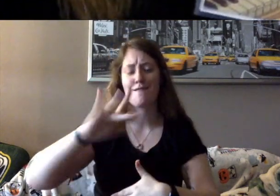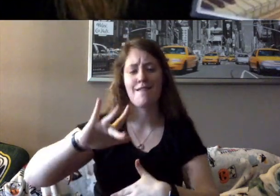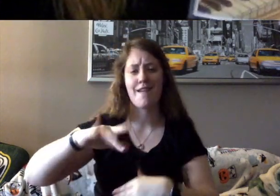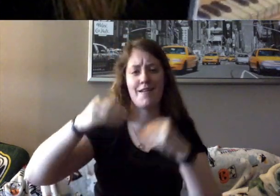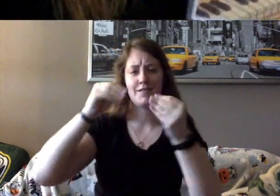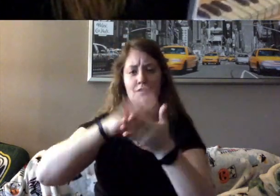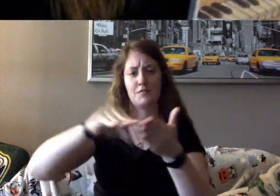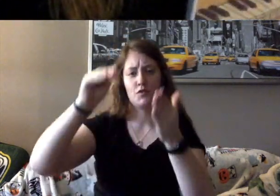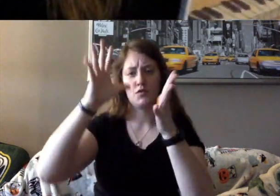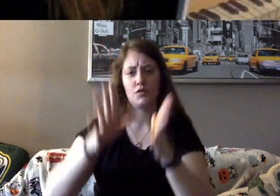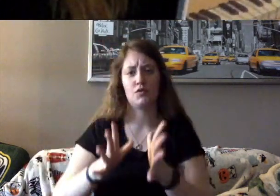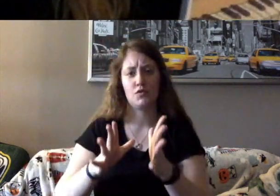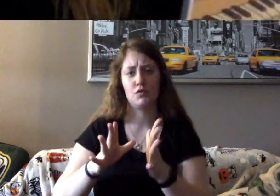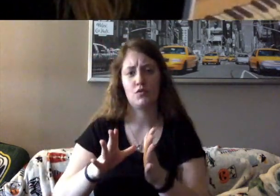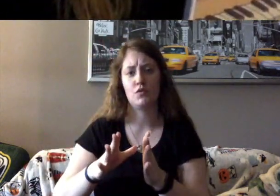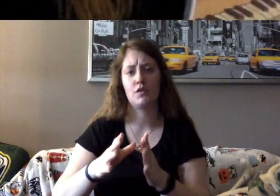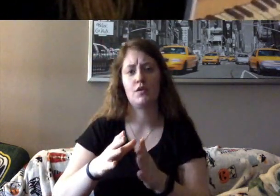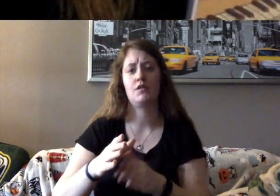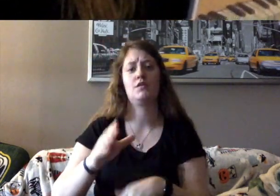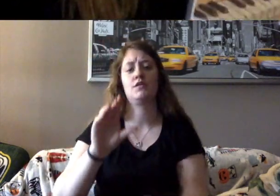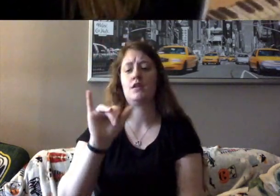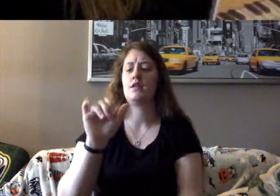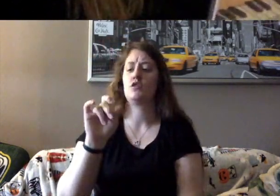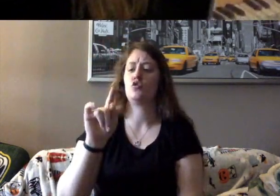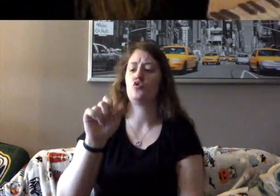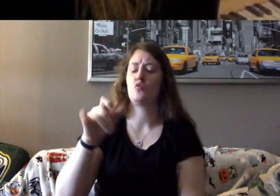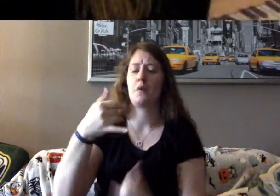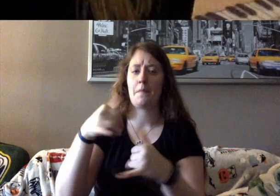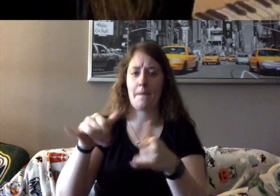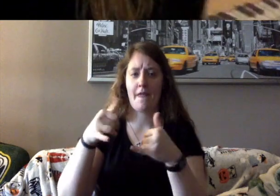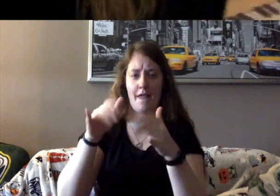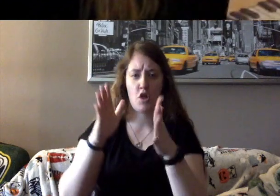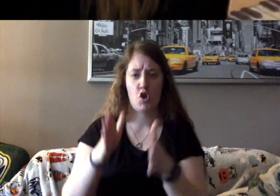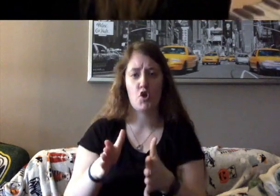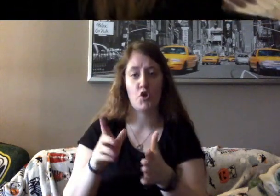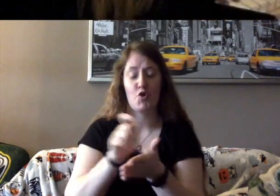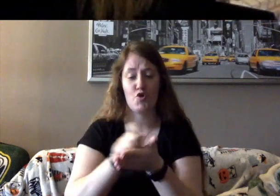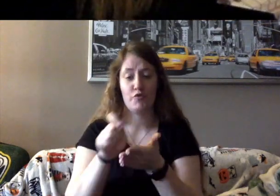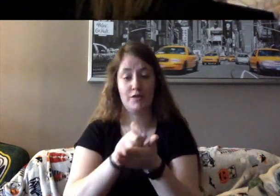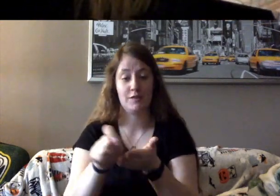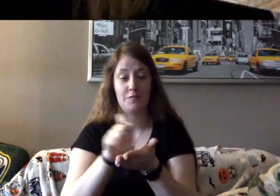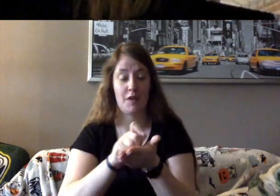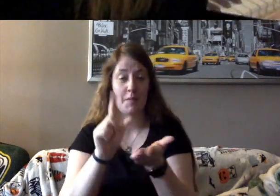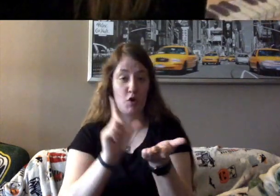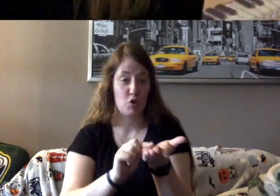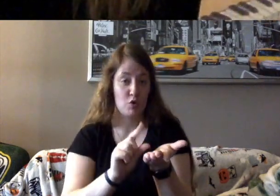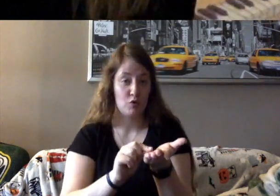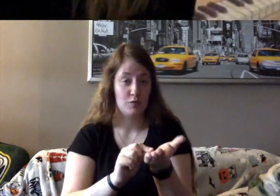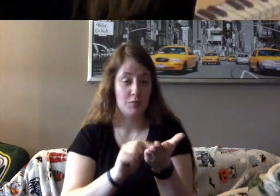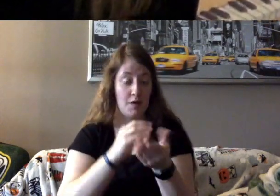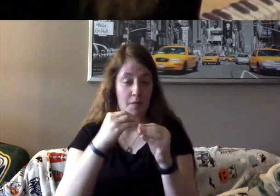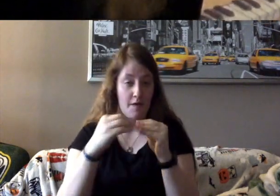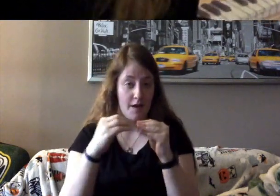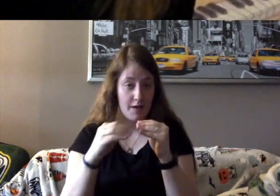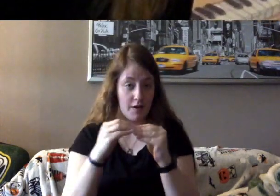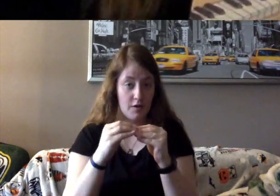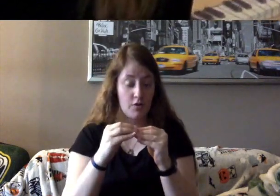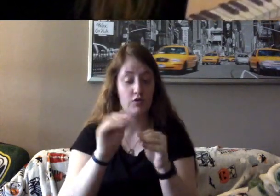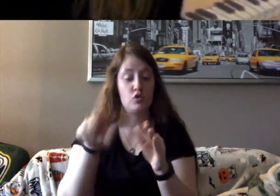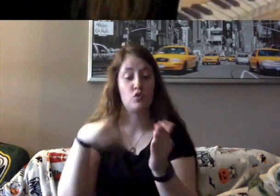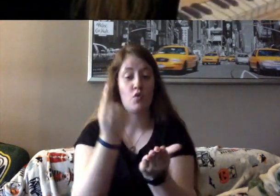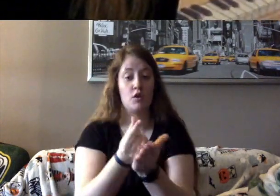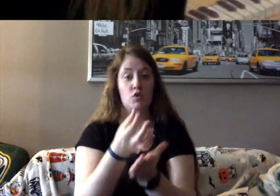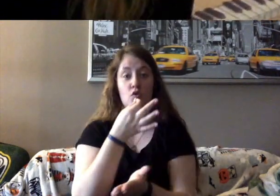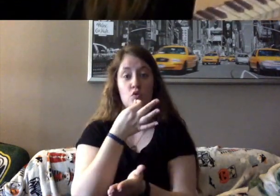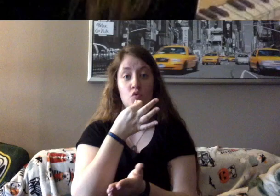cello player, and newspaper editor. As graduation approached, Ruth was chosen to make a speech at the